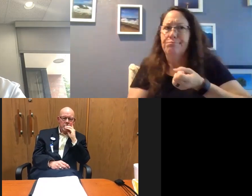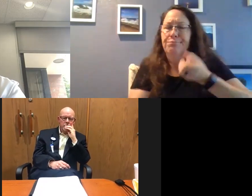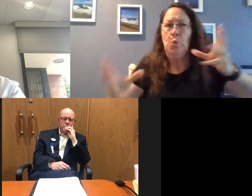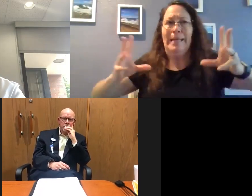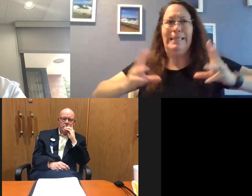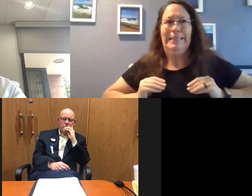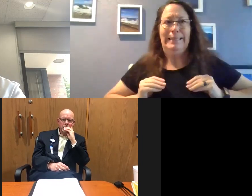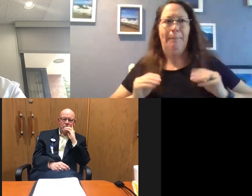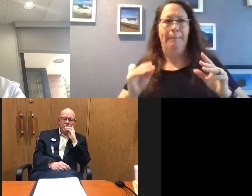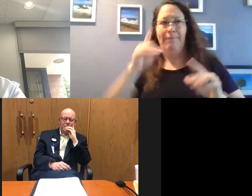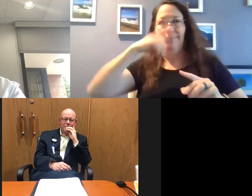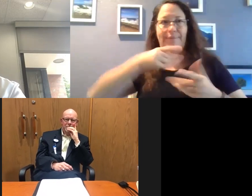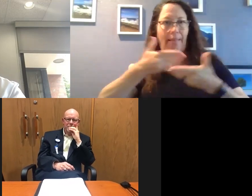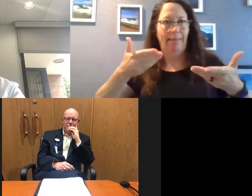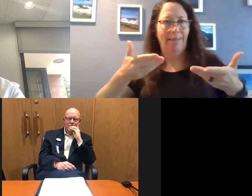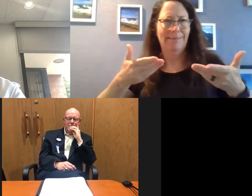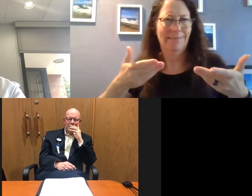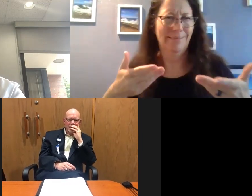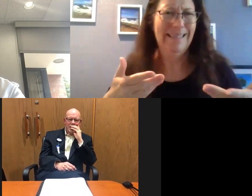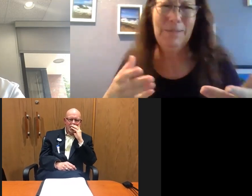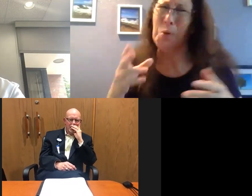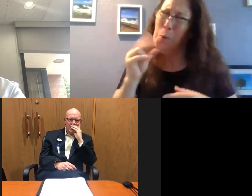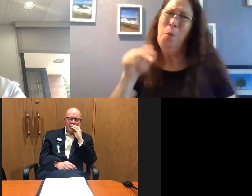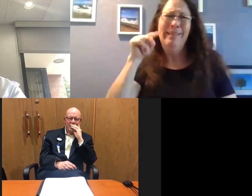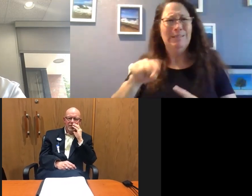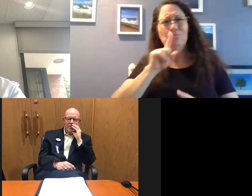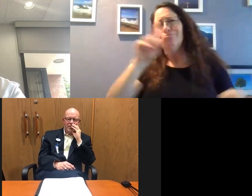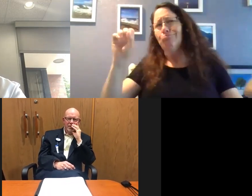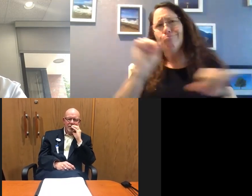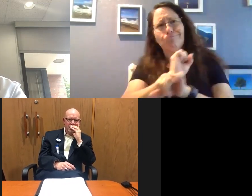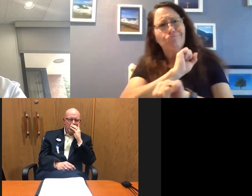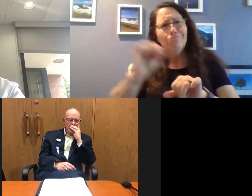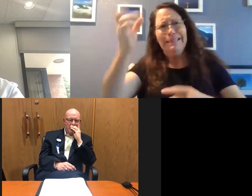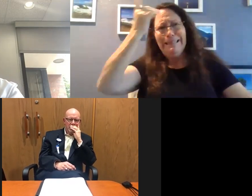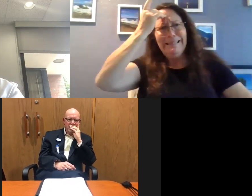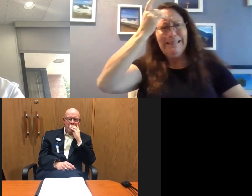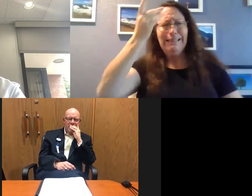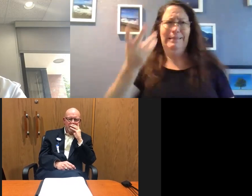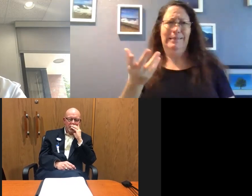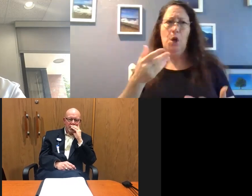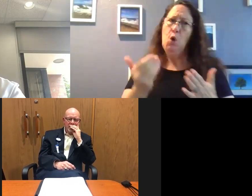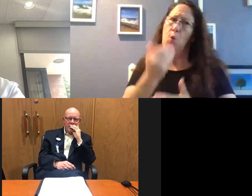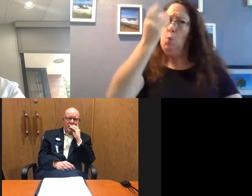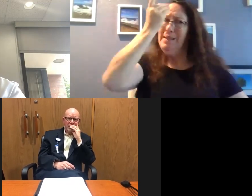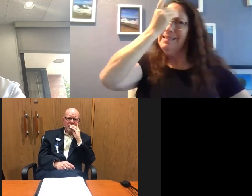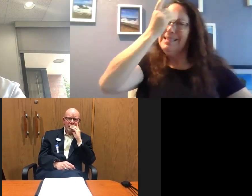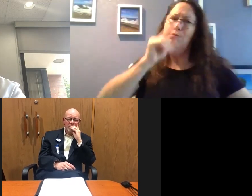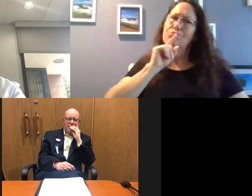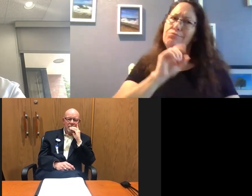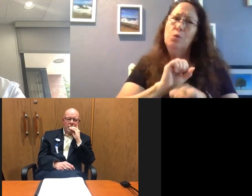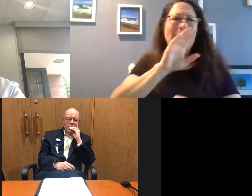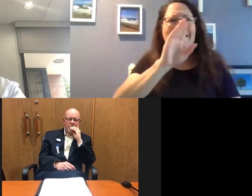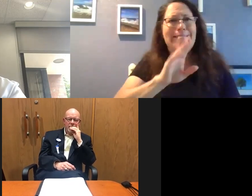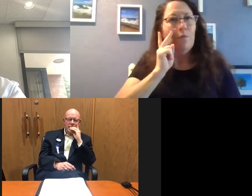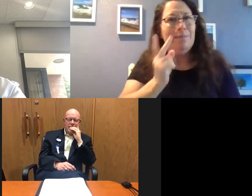conspiracy? This is, this is no conspiracy. This is a real situation, a new disease that we've never seen